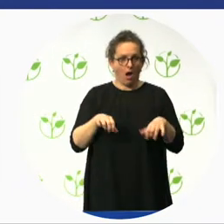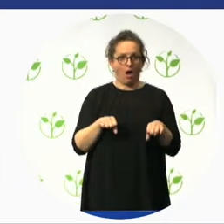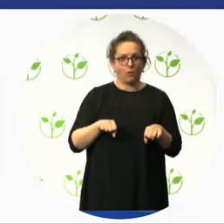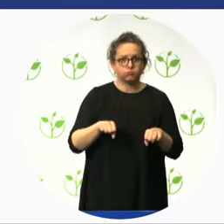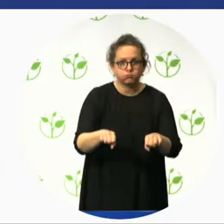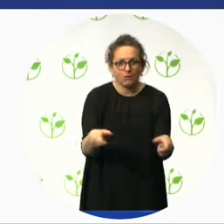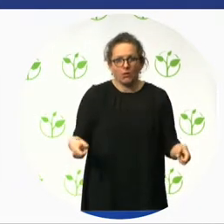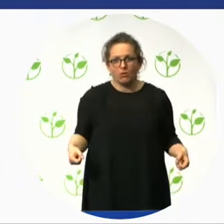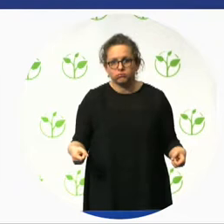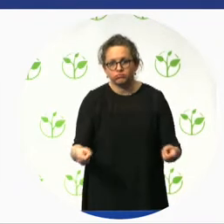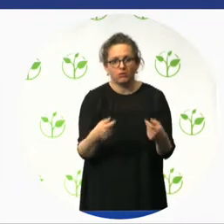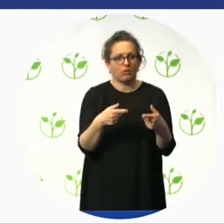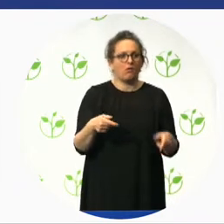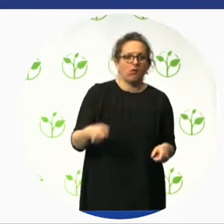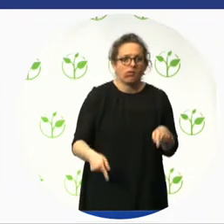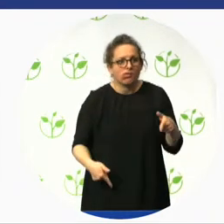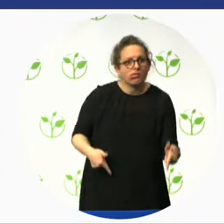It's a benefit for everybody.